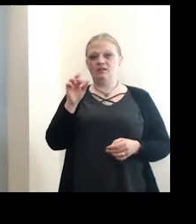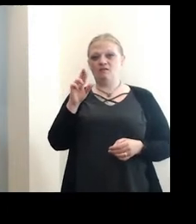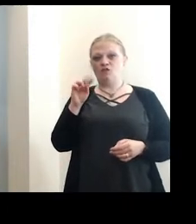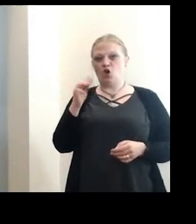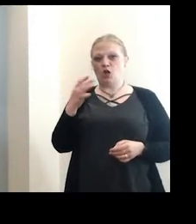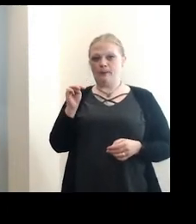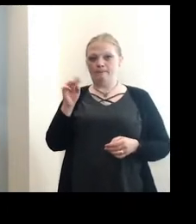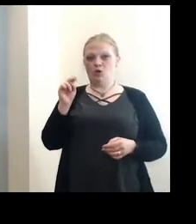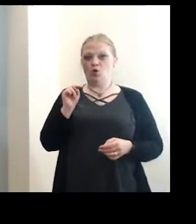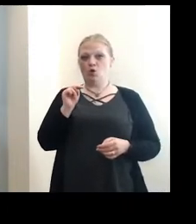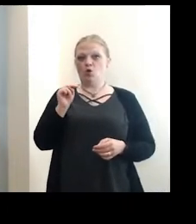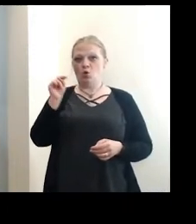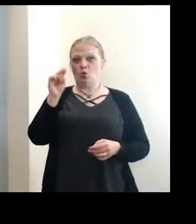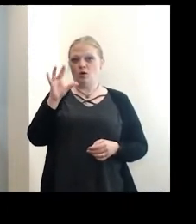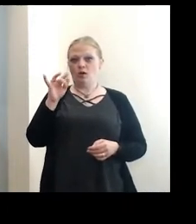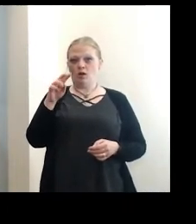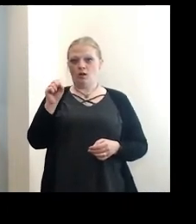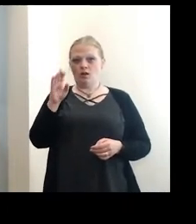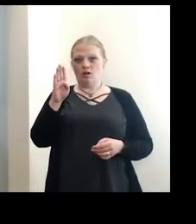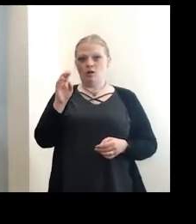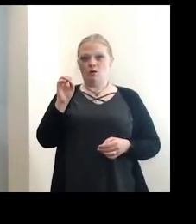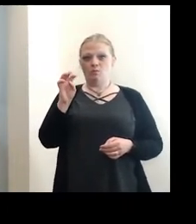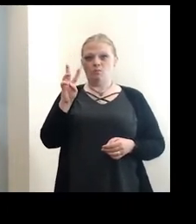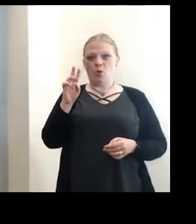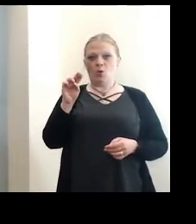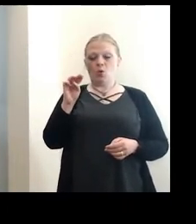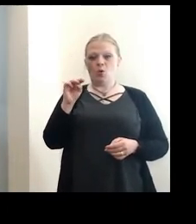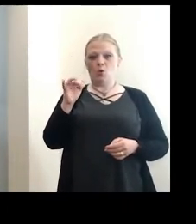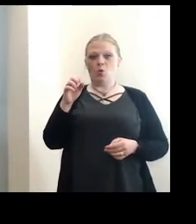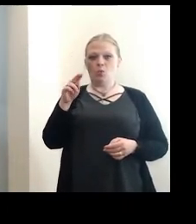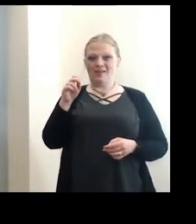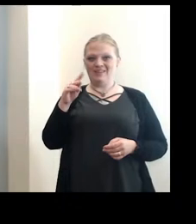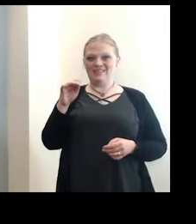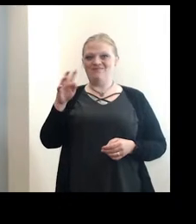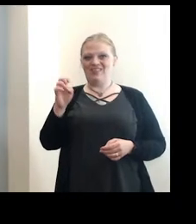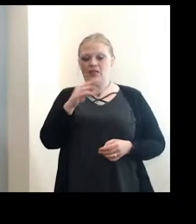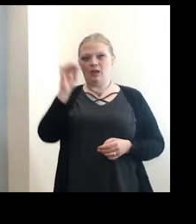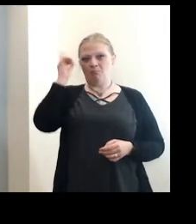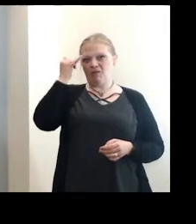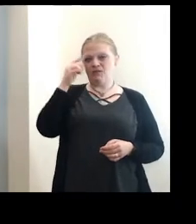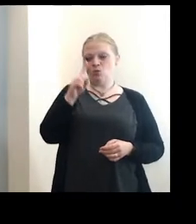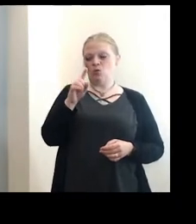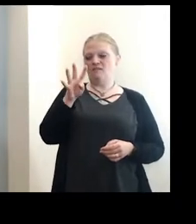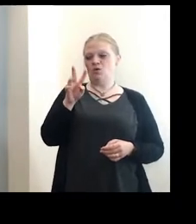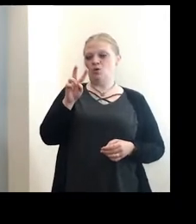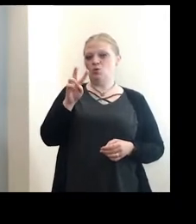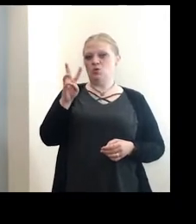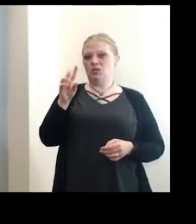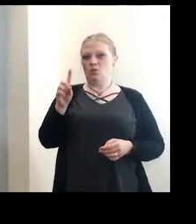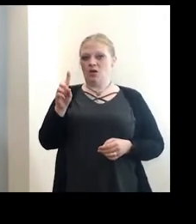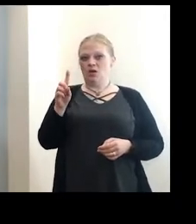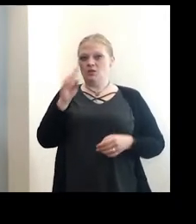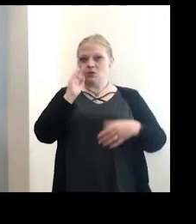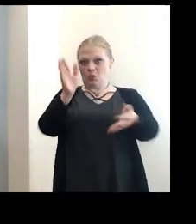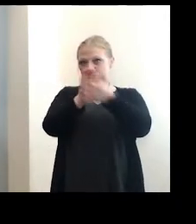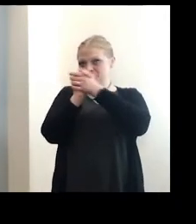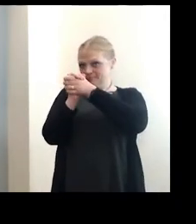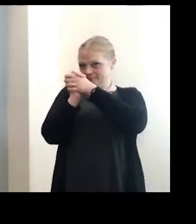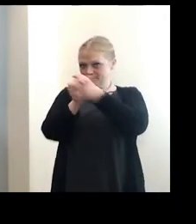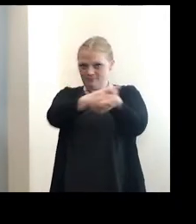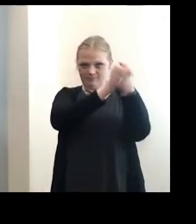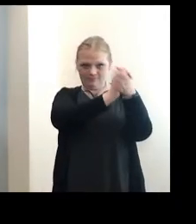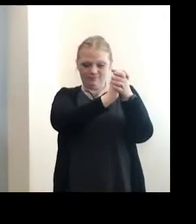North Collins, Bowmansville, and Buffalo 14261 zip codes. So just want to cut shout out, congratulations